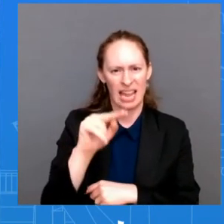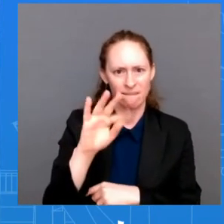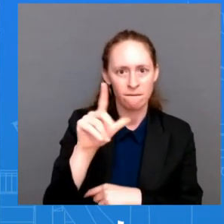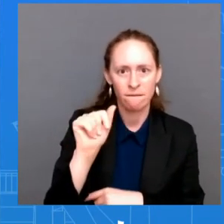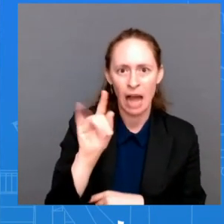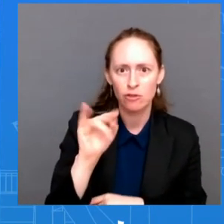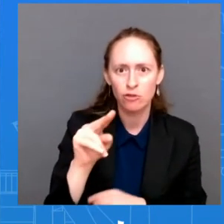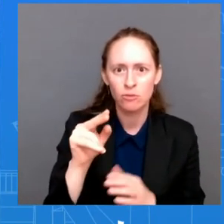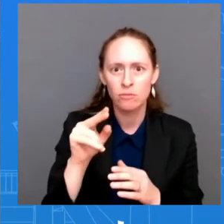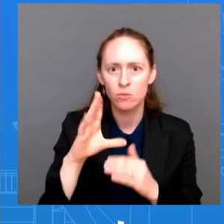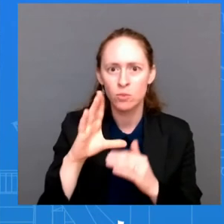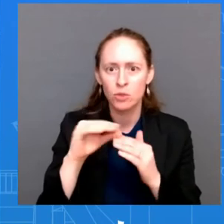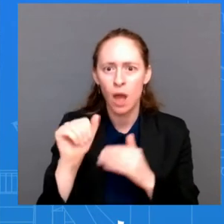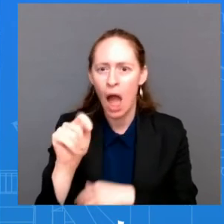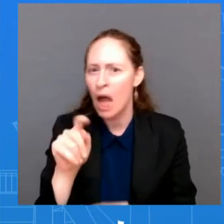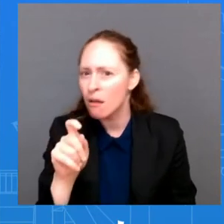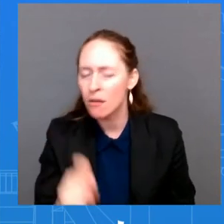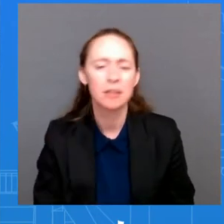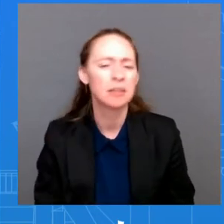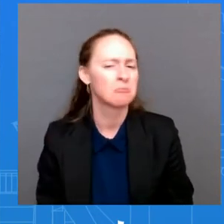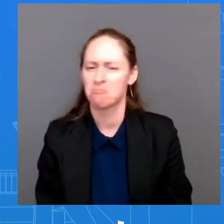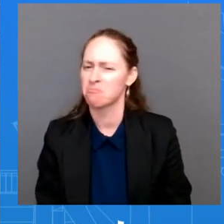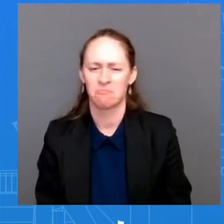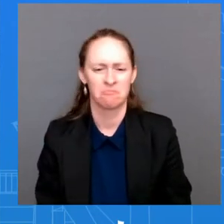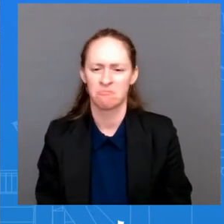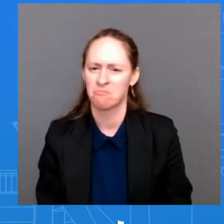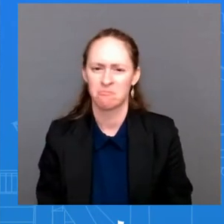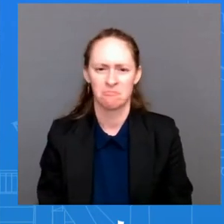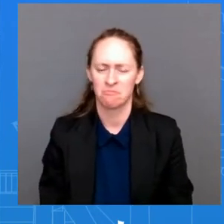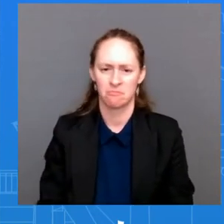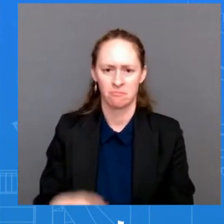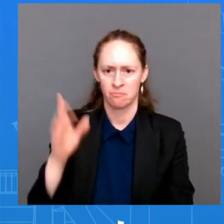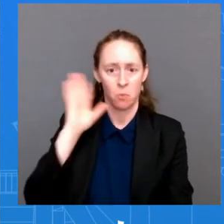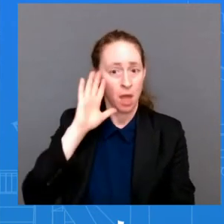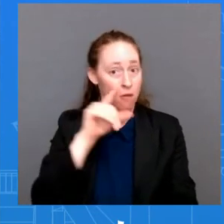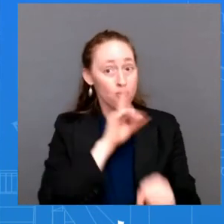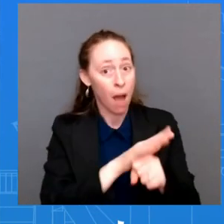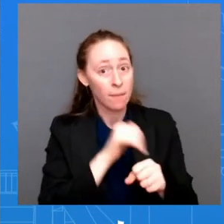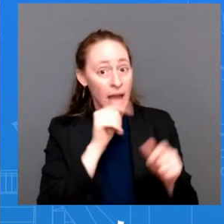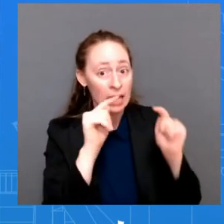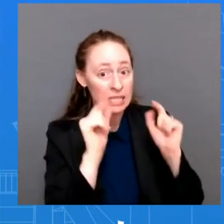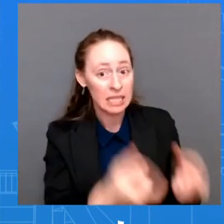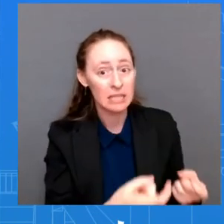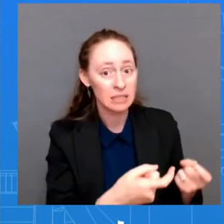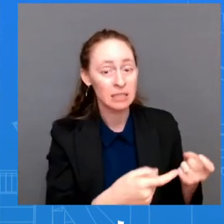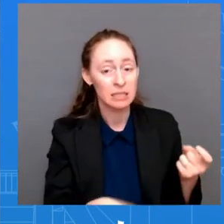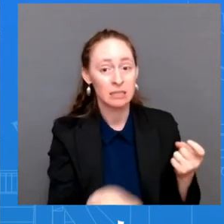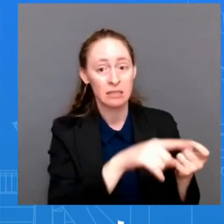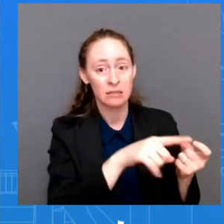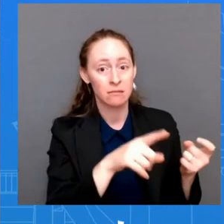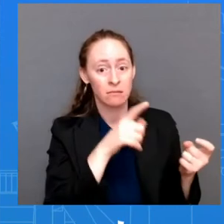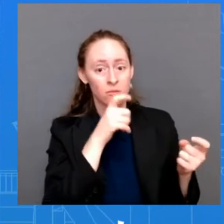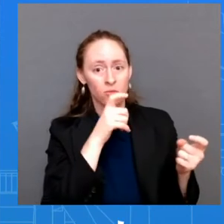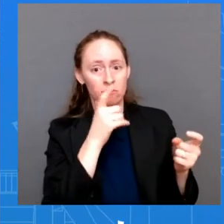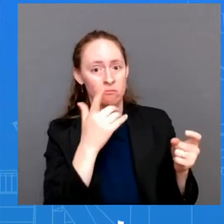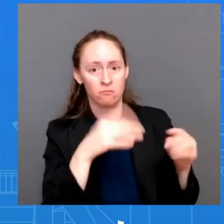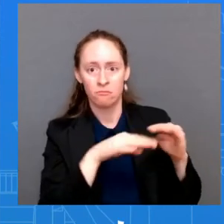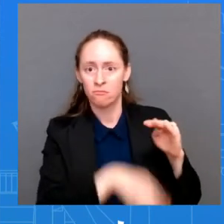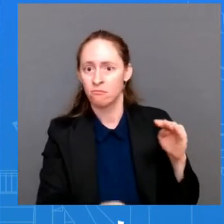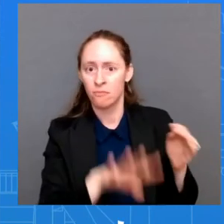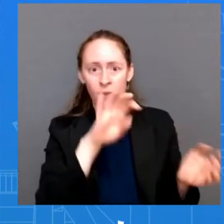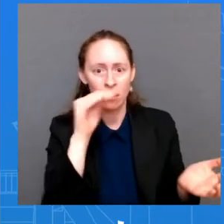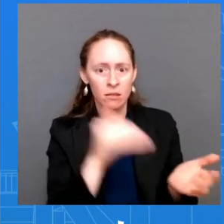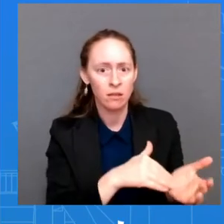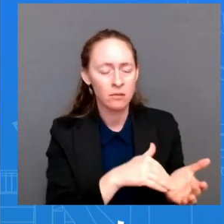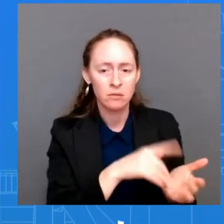it wasn't going to raise taxes on anybody making less than 400 000 a year but the joint committee on taxation says that is not true